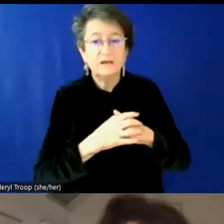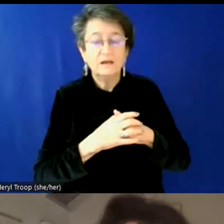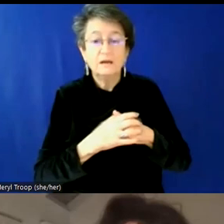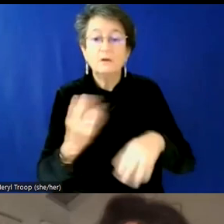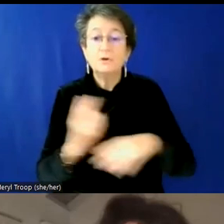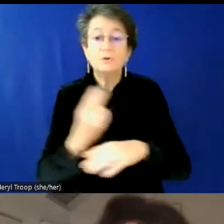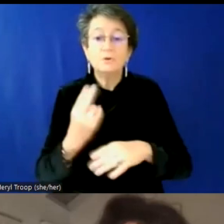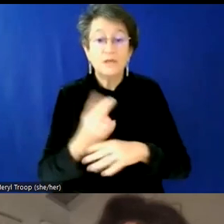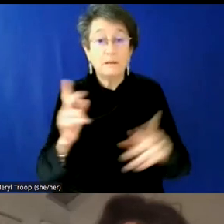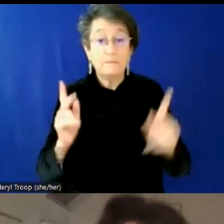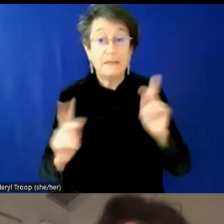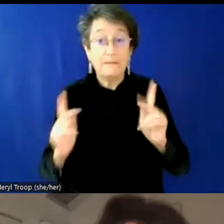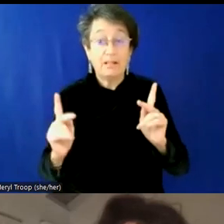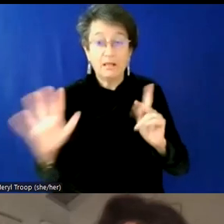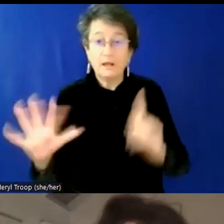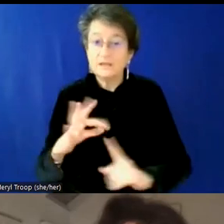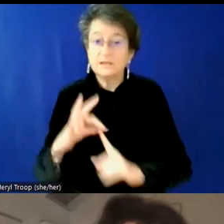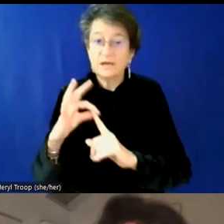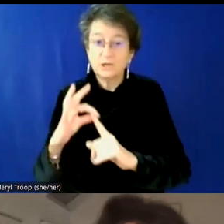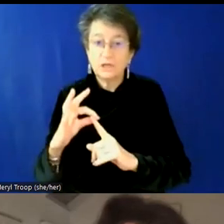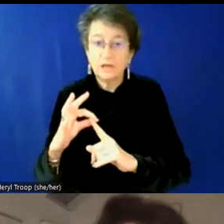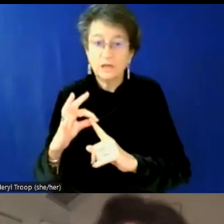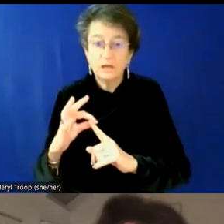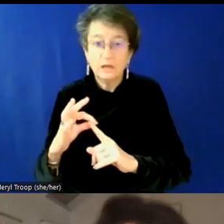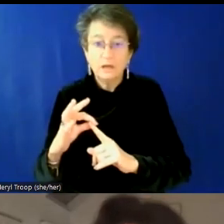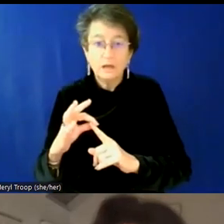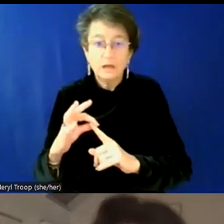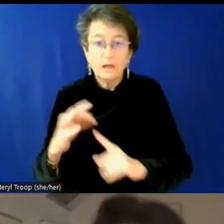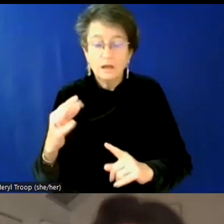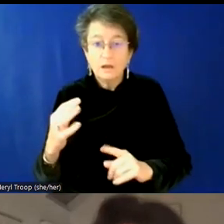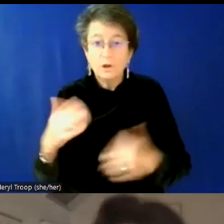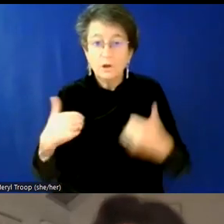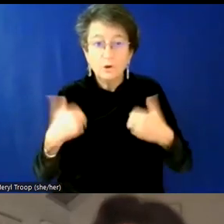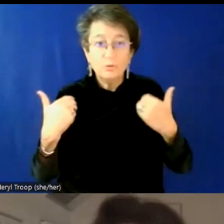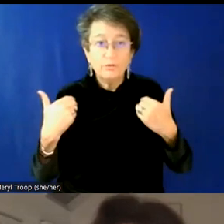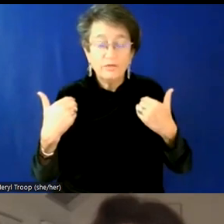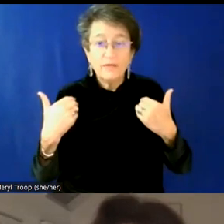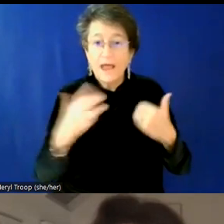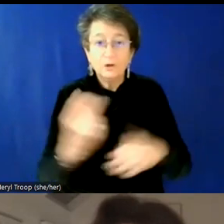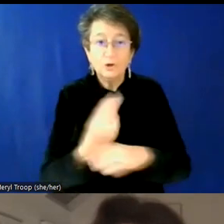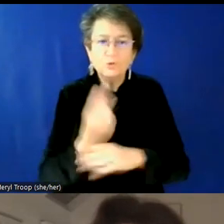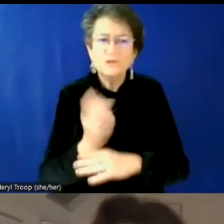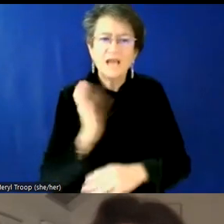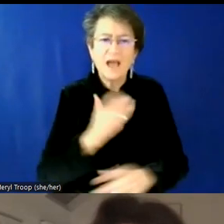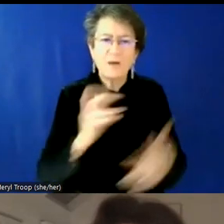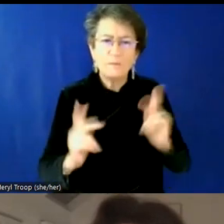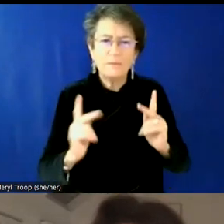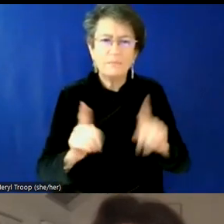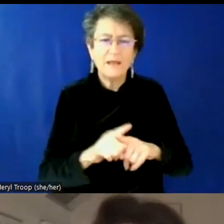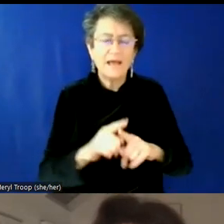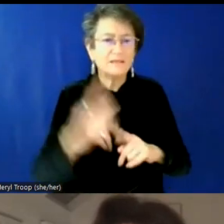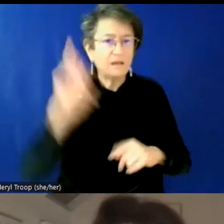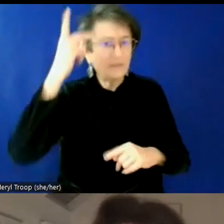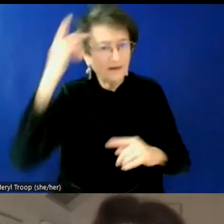people, particularly youth and young folks in our community as sort of political football, um, without any regard for,